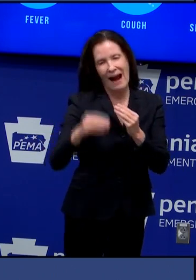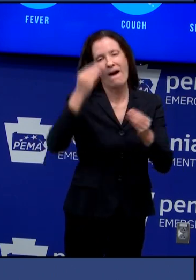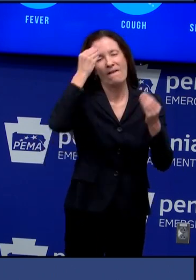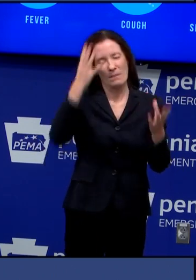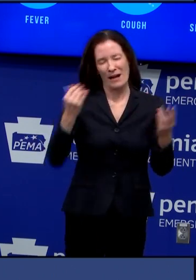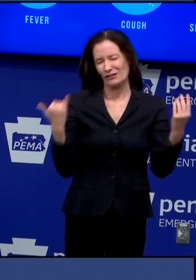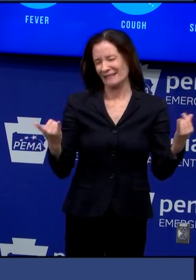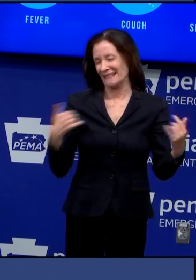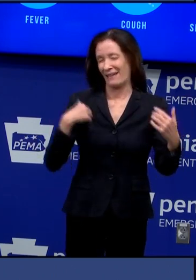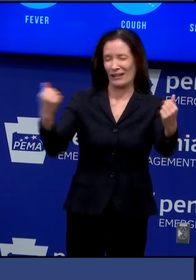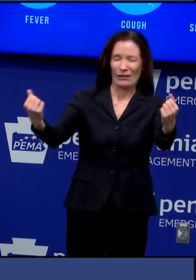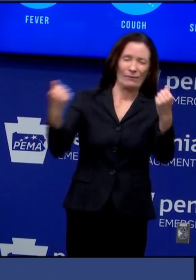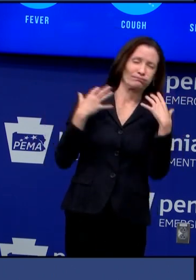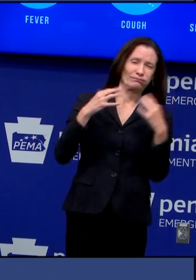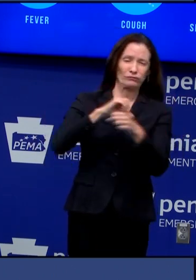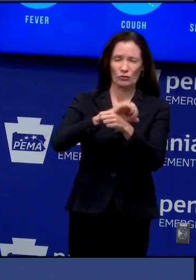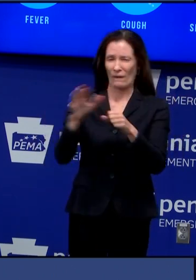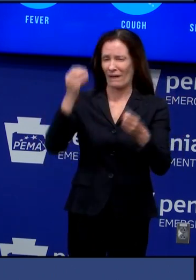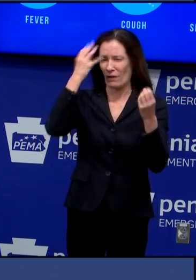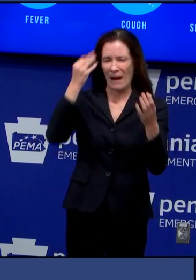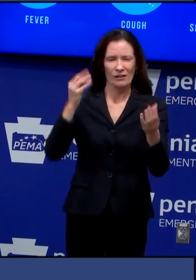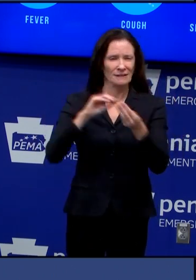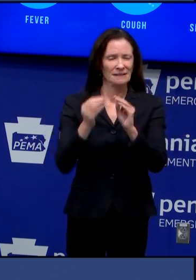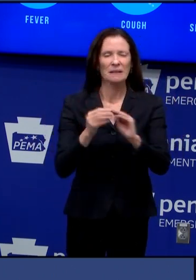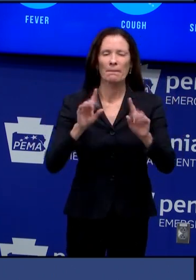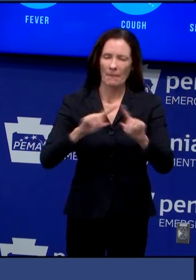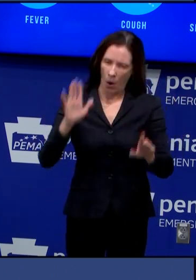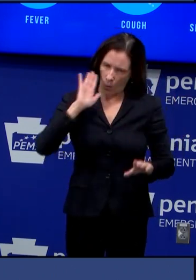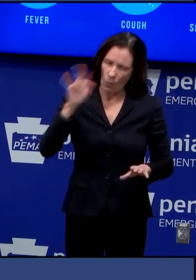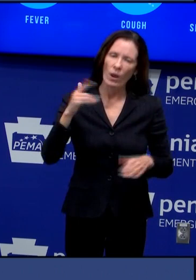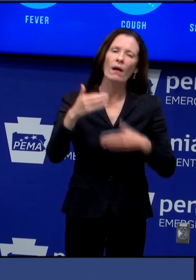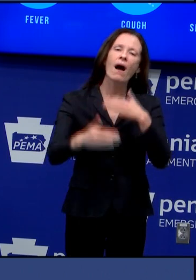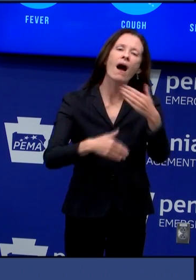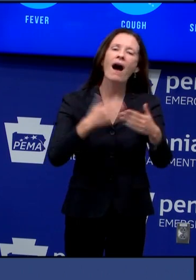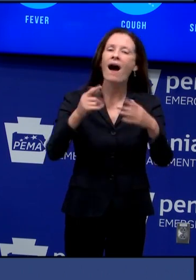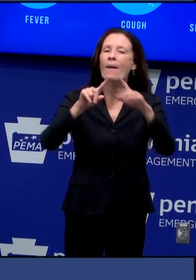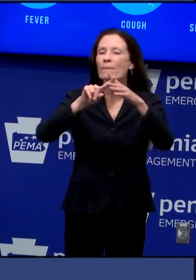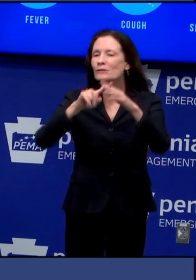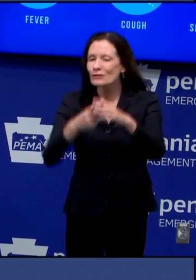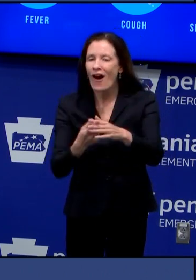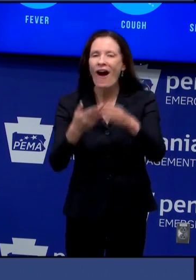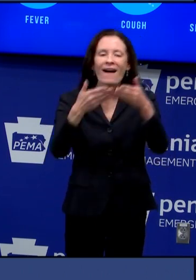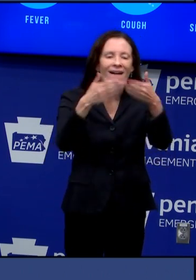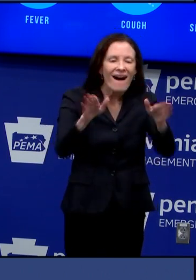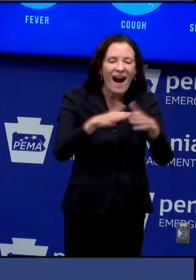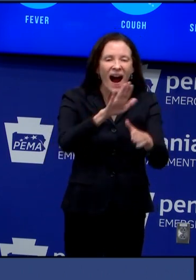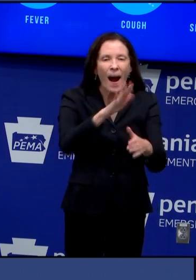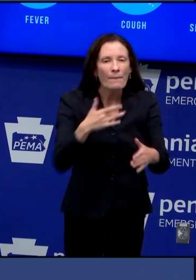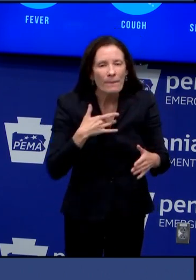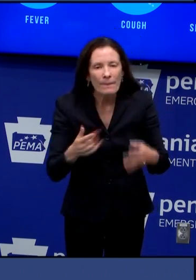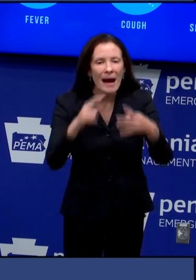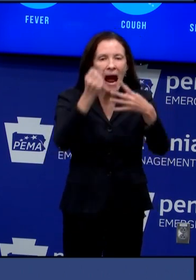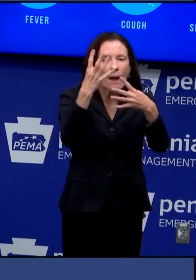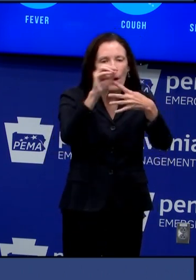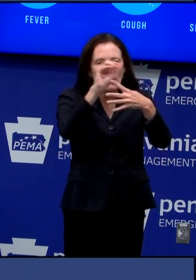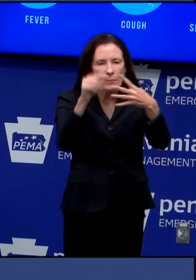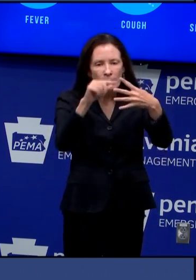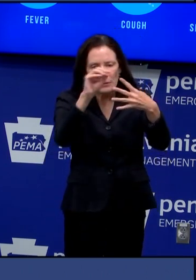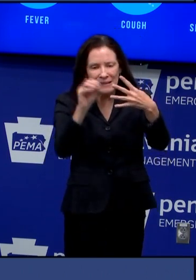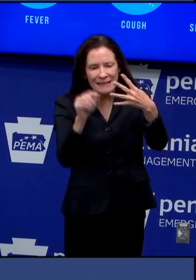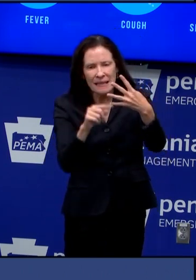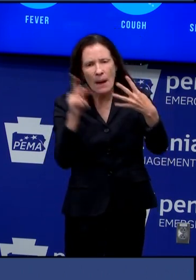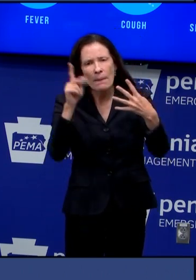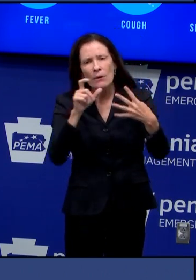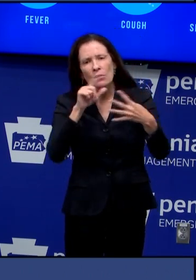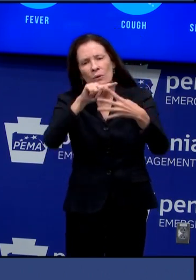report coming out later this week in terms of where we are uh at that point uh but again we will work to get to a hundred percent